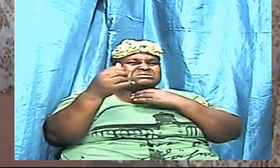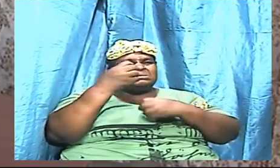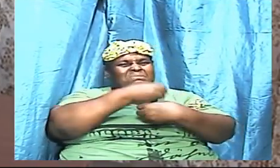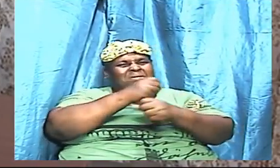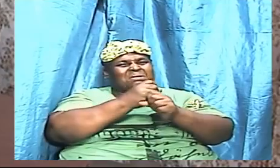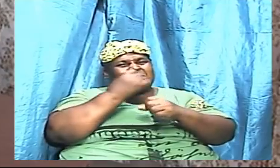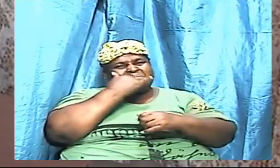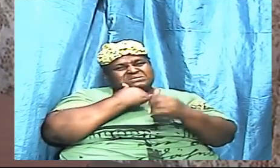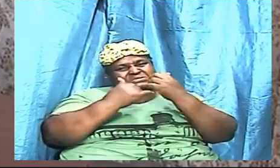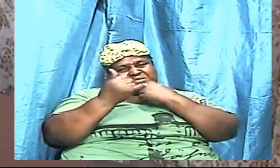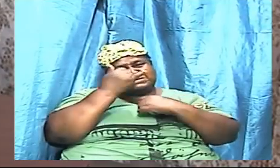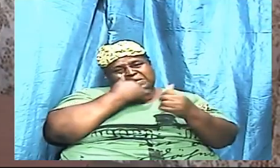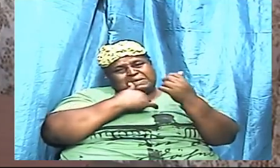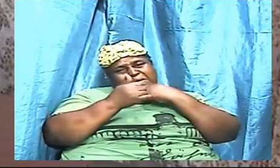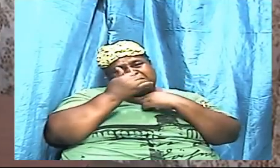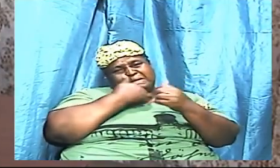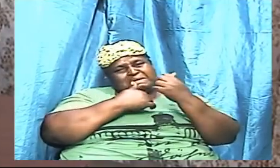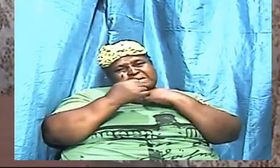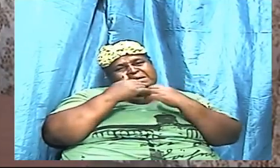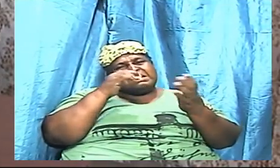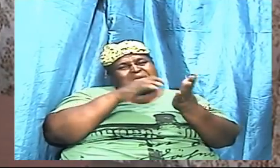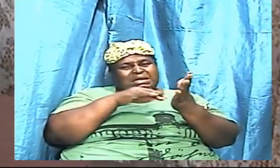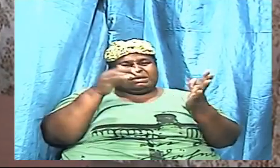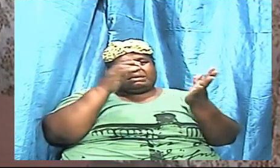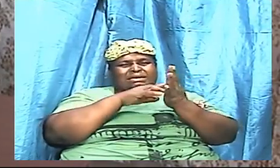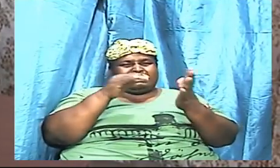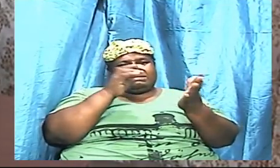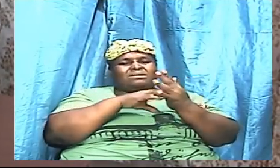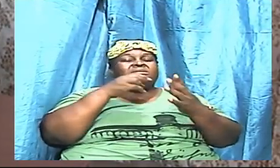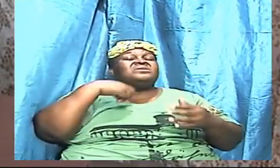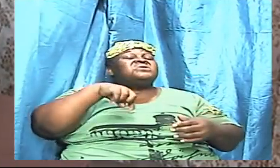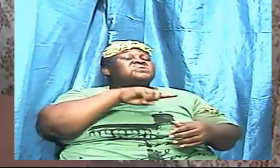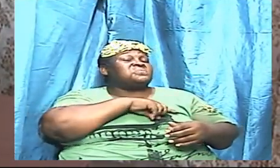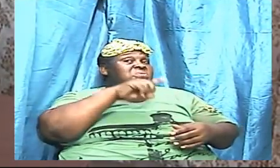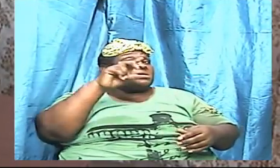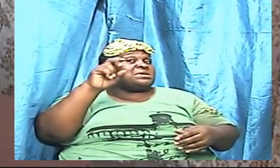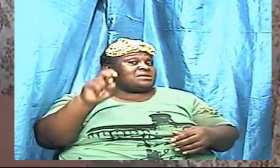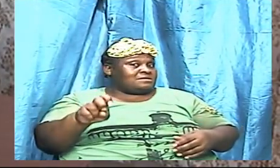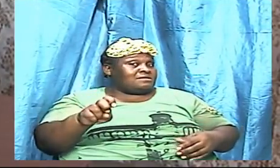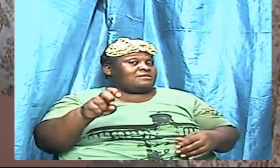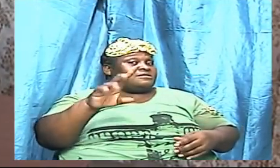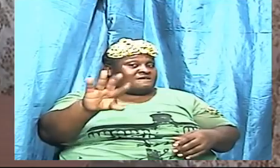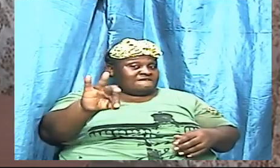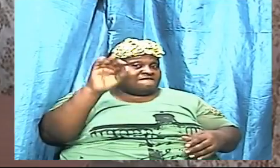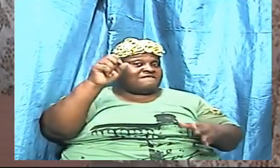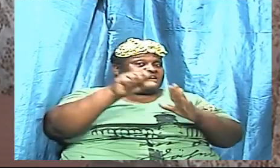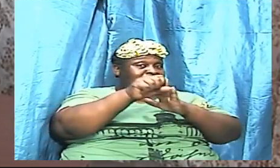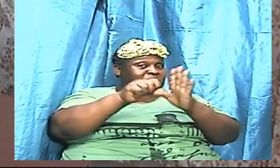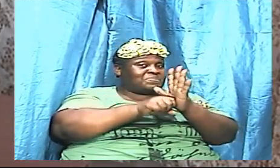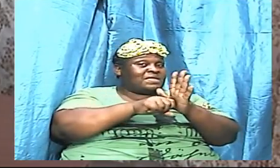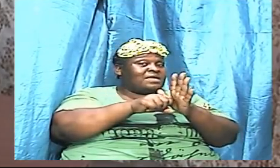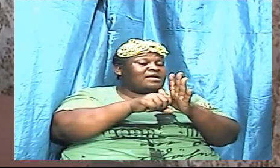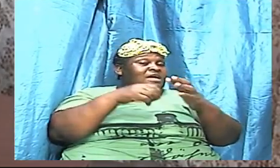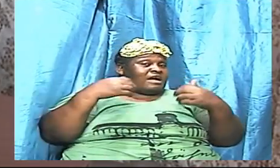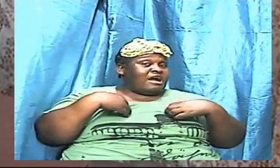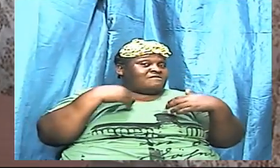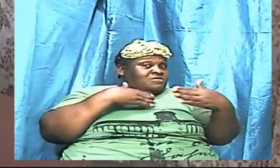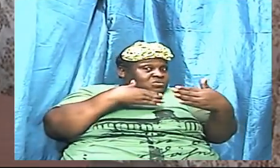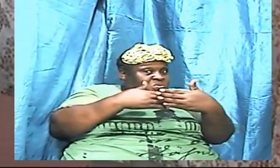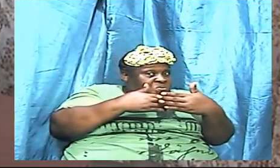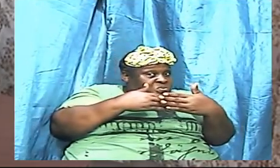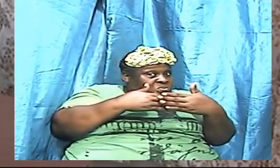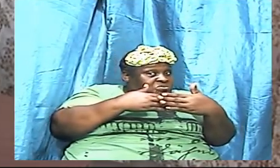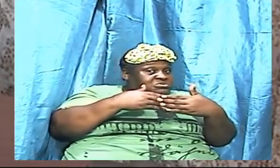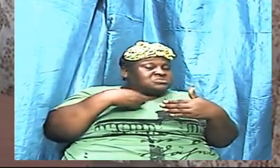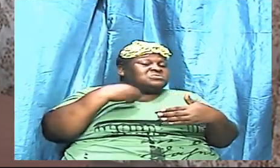a hundred times already and there is no more we need to find the scriptures and have them close to us that we